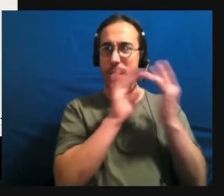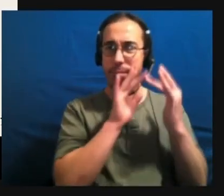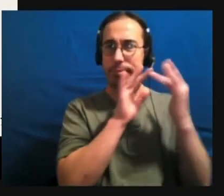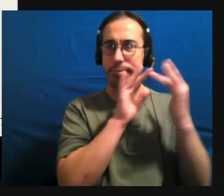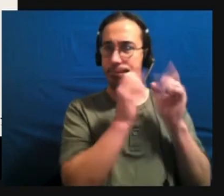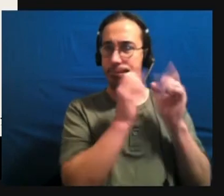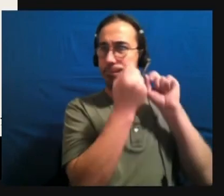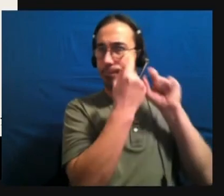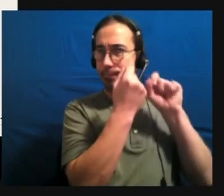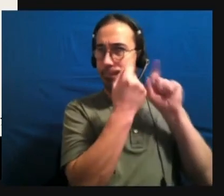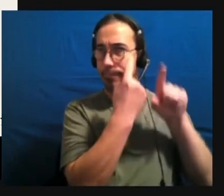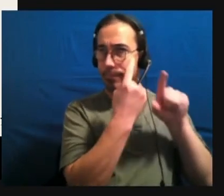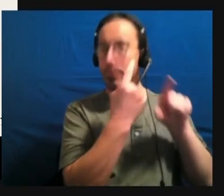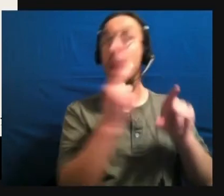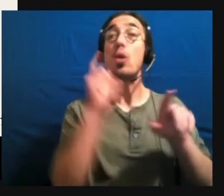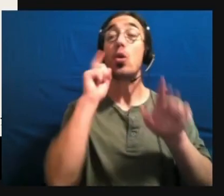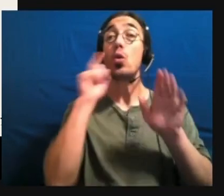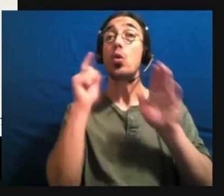on, um,